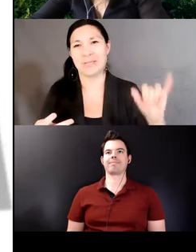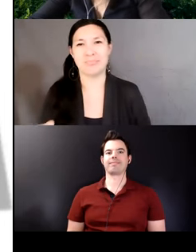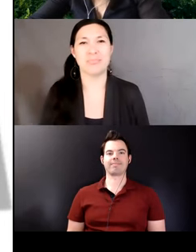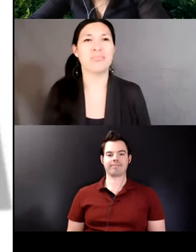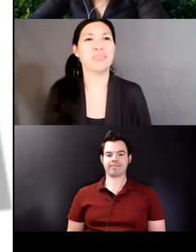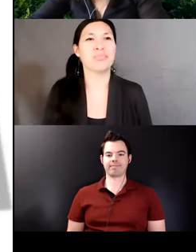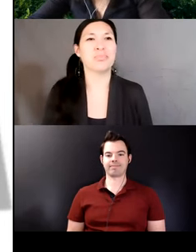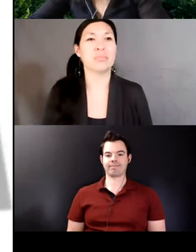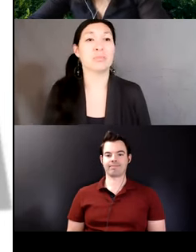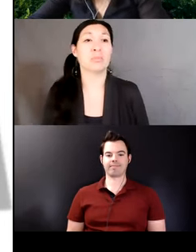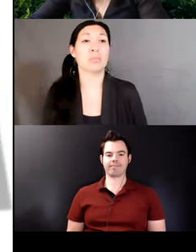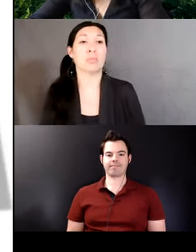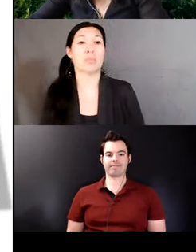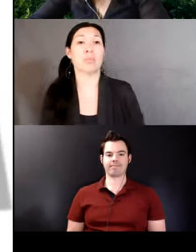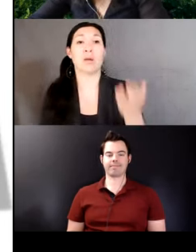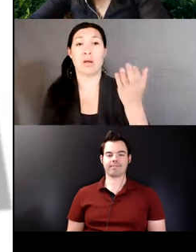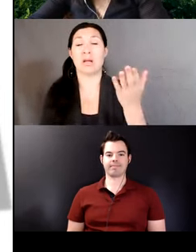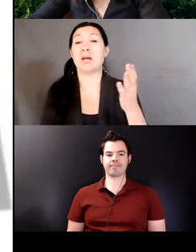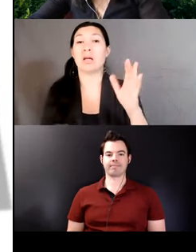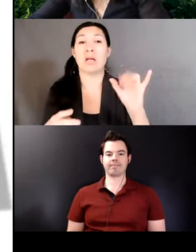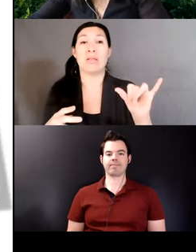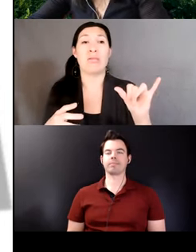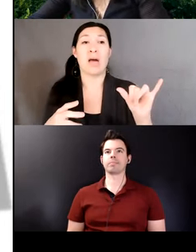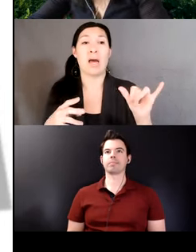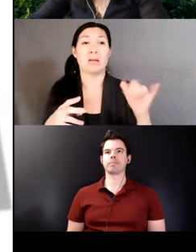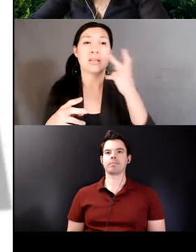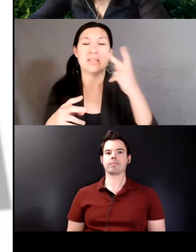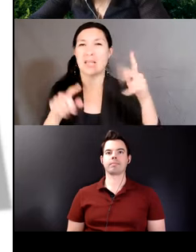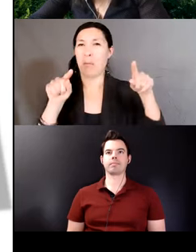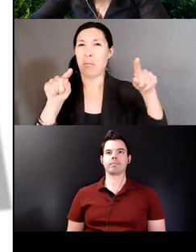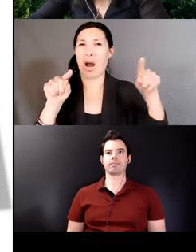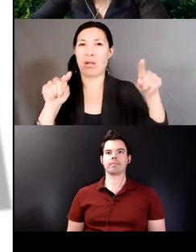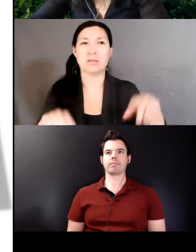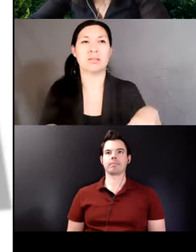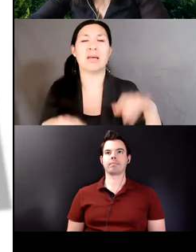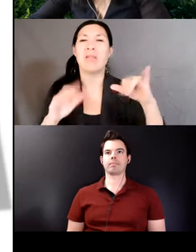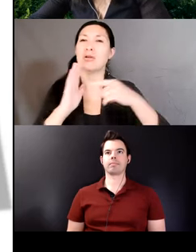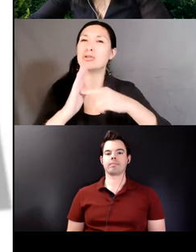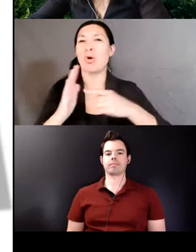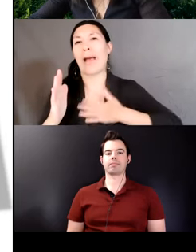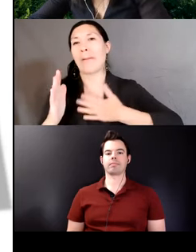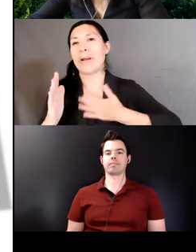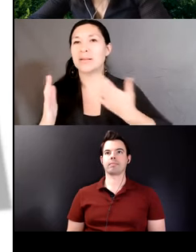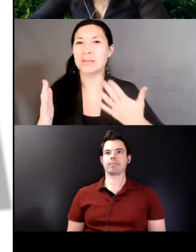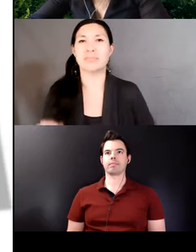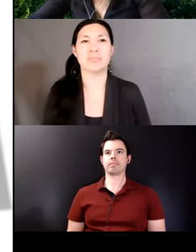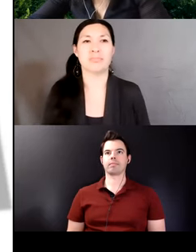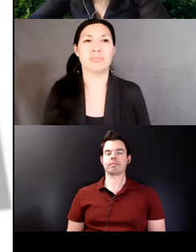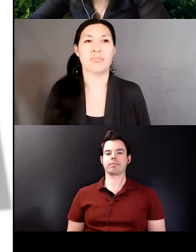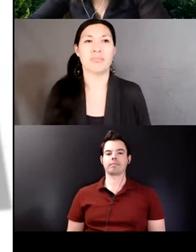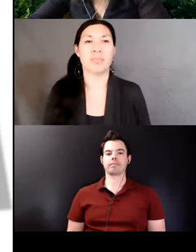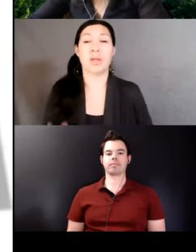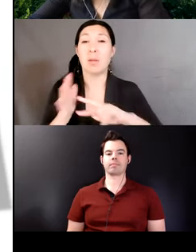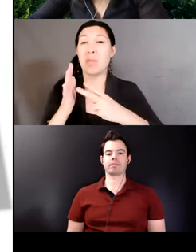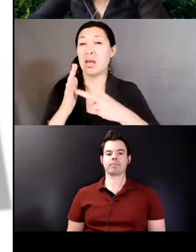as a recurrent figure of parallelism denoting a theme of happiness. This meaning is interpreted from